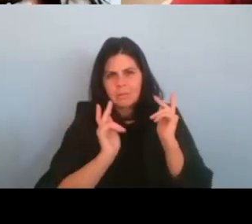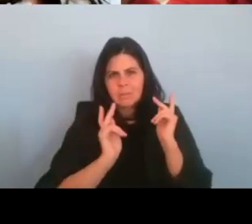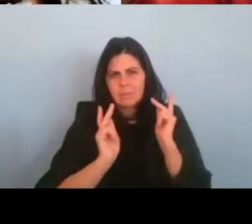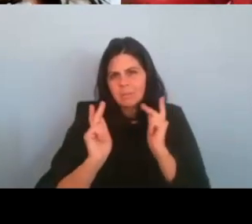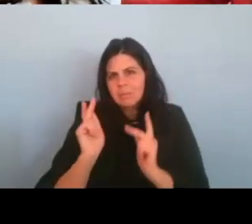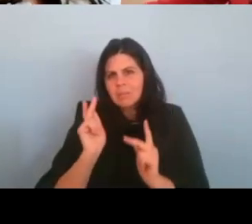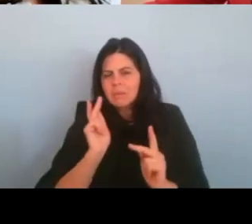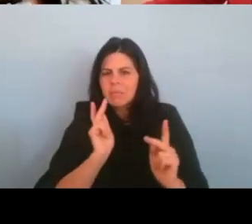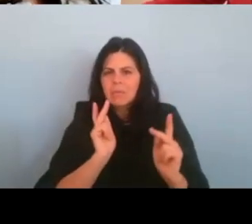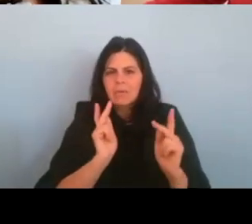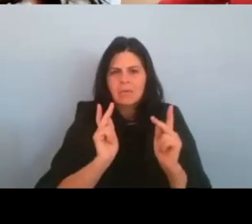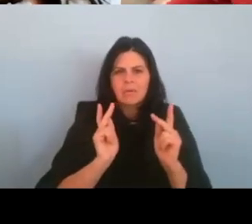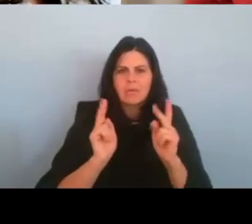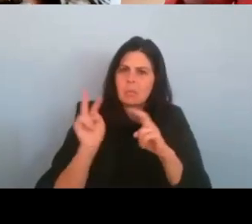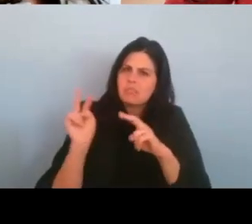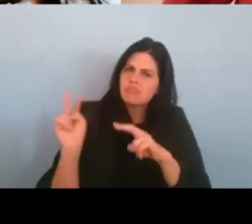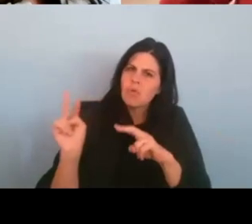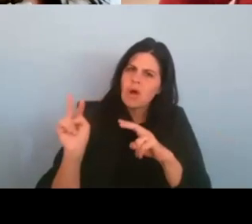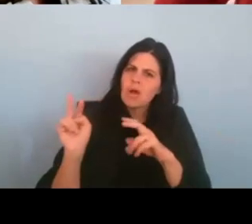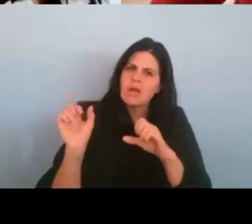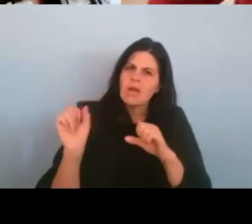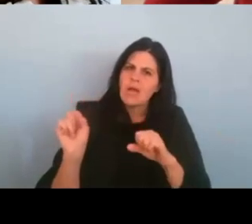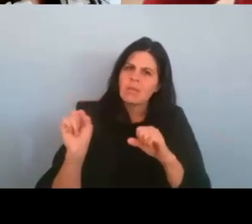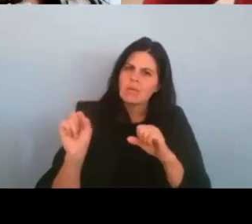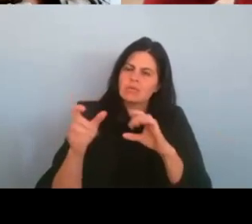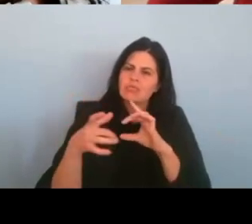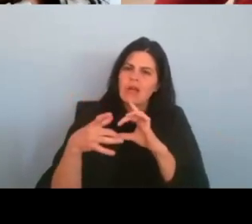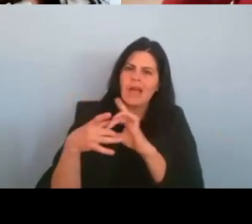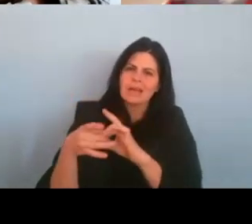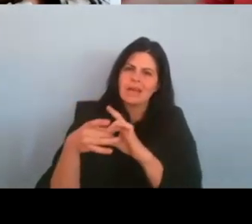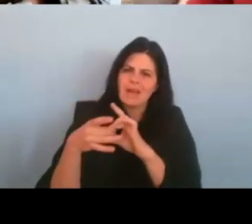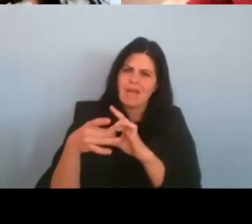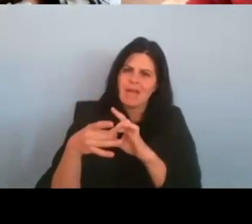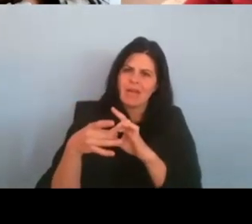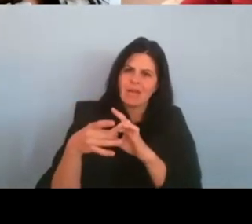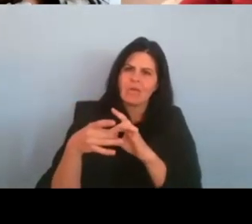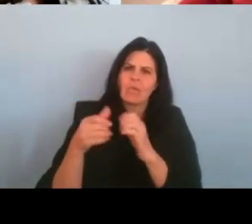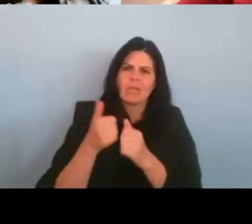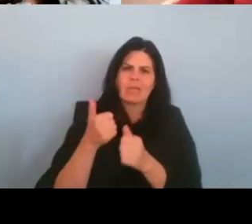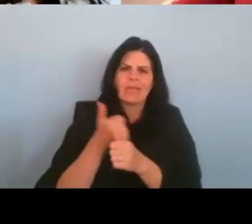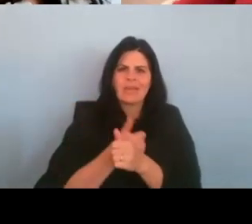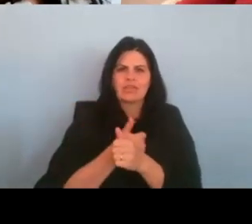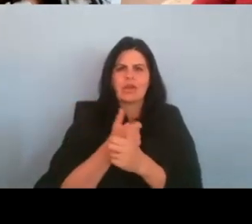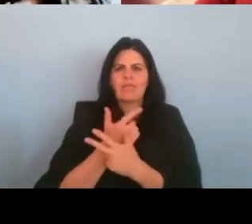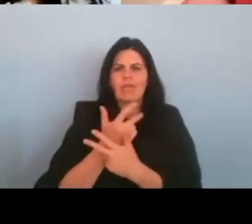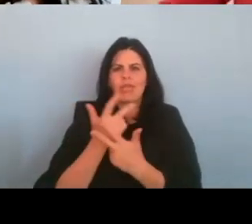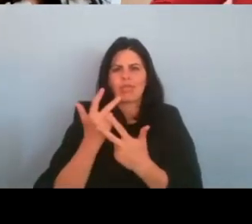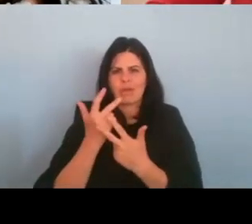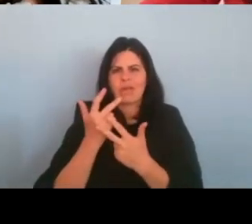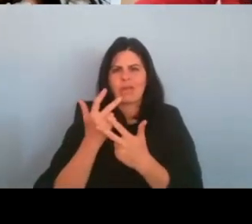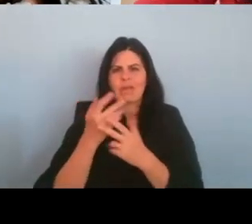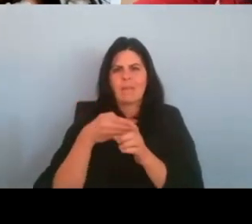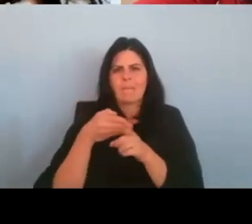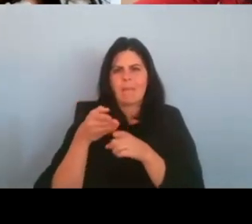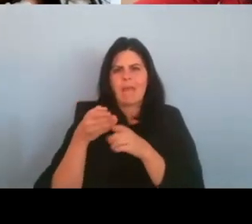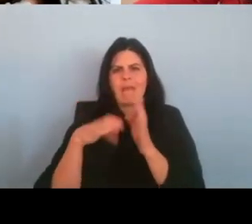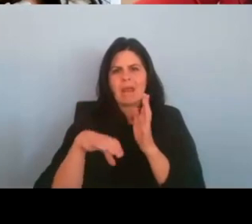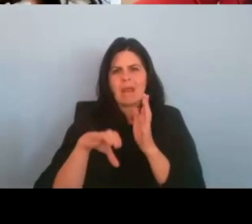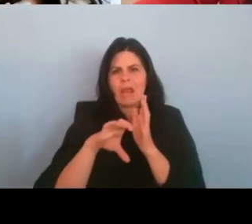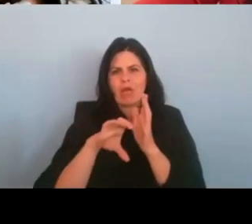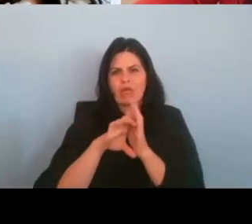are able to identify with each one of the, the three main characters in the film and how,